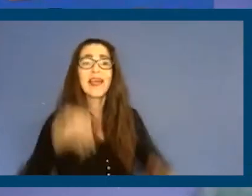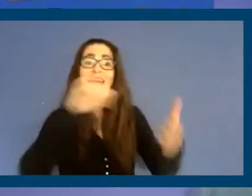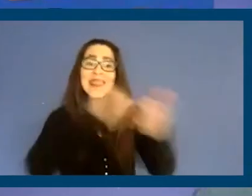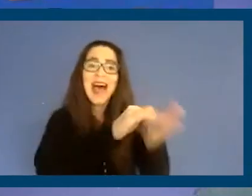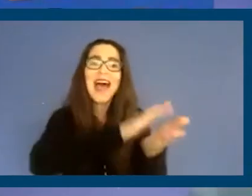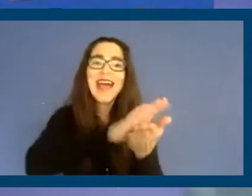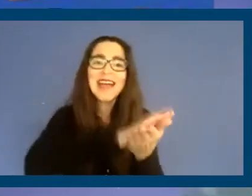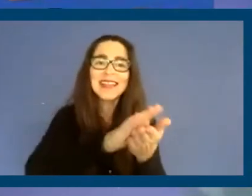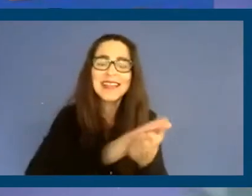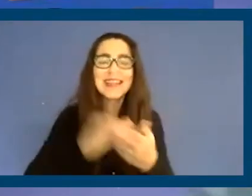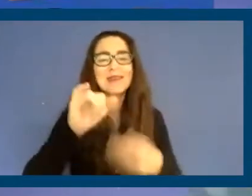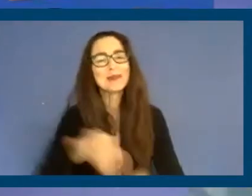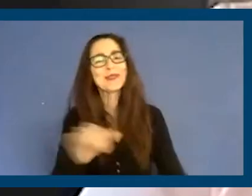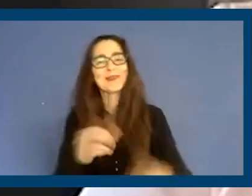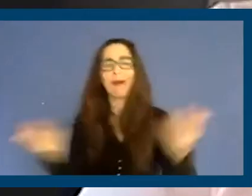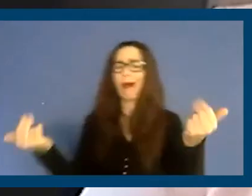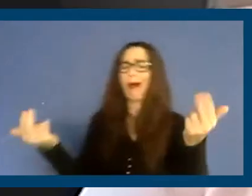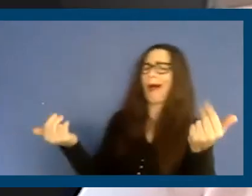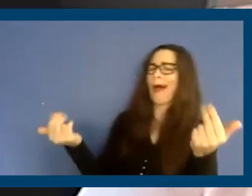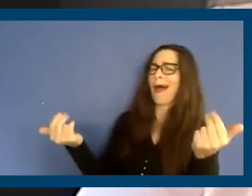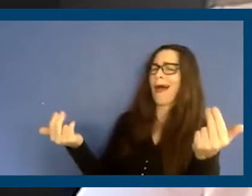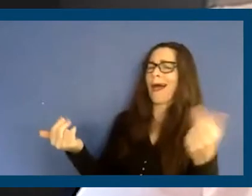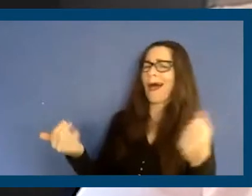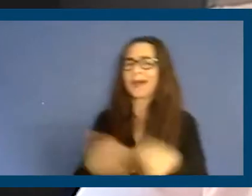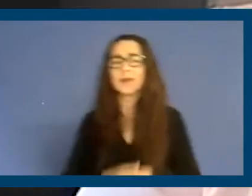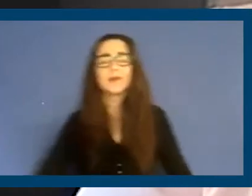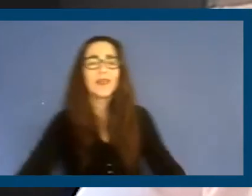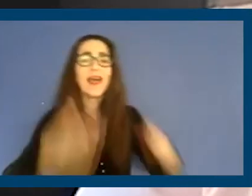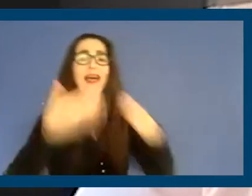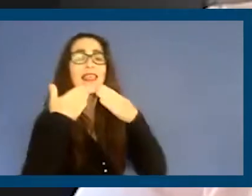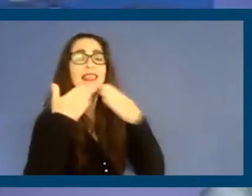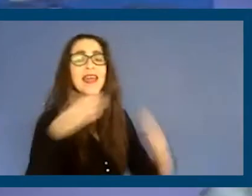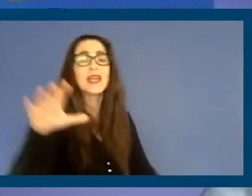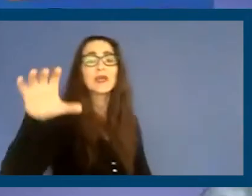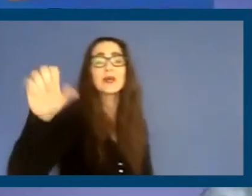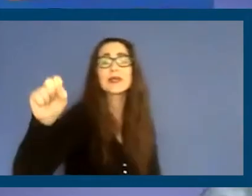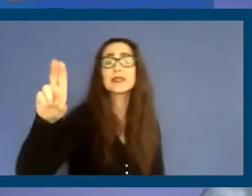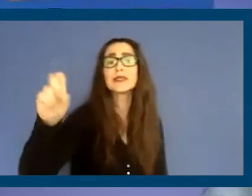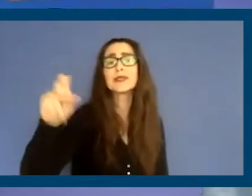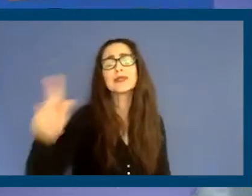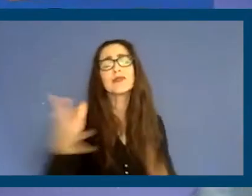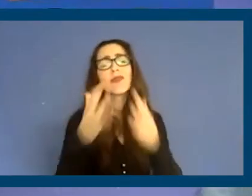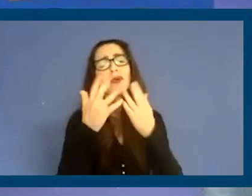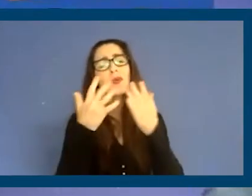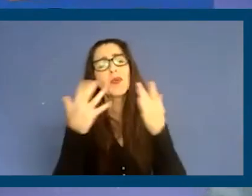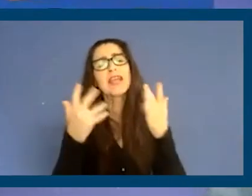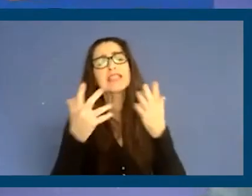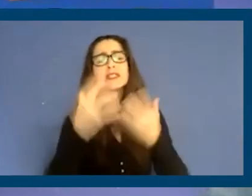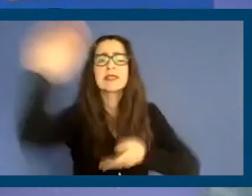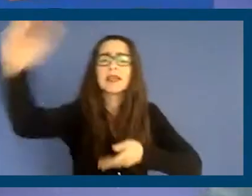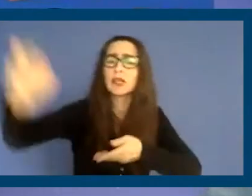the fourth spot. So thank you, Susie, for that gracious introduction.